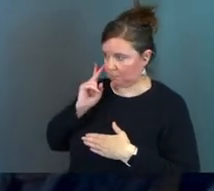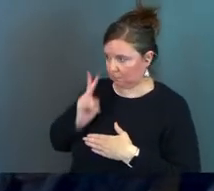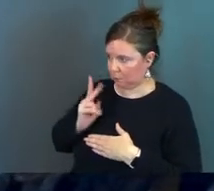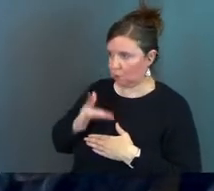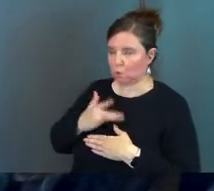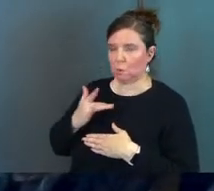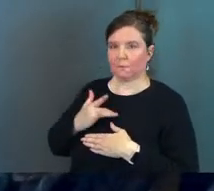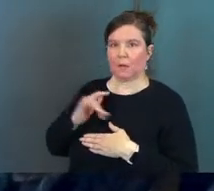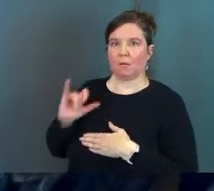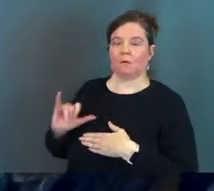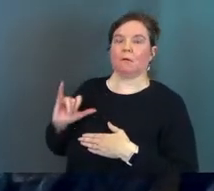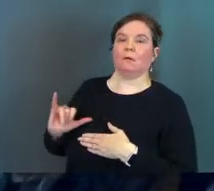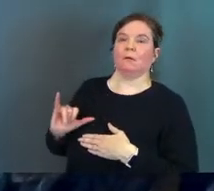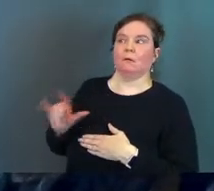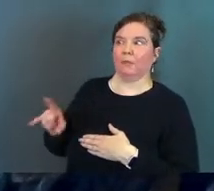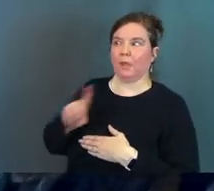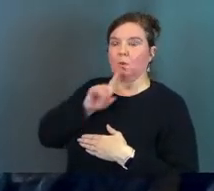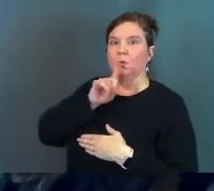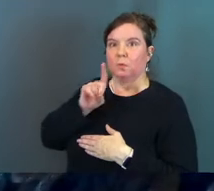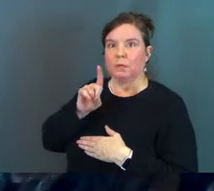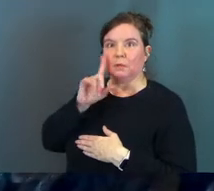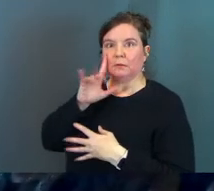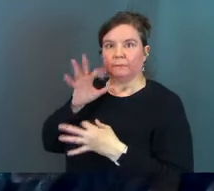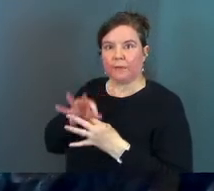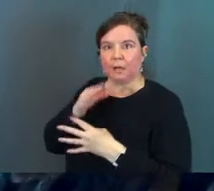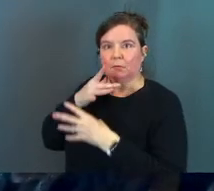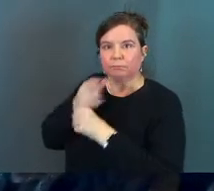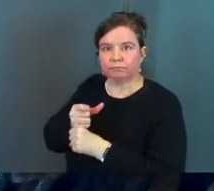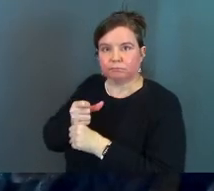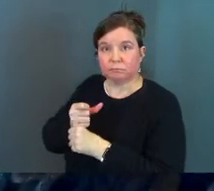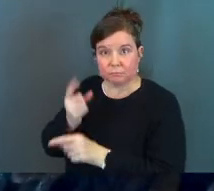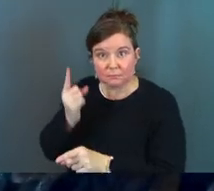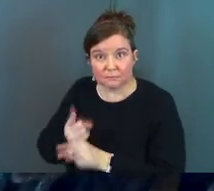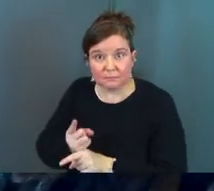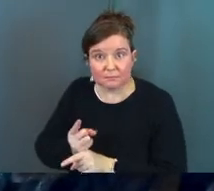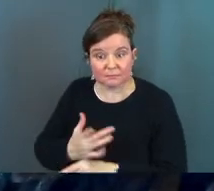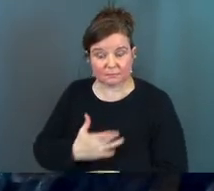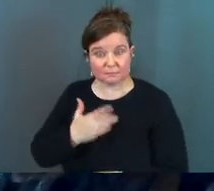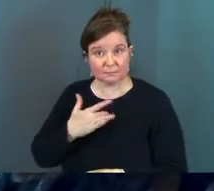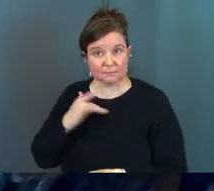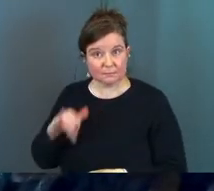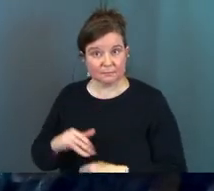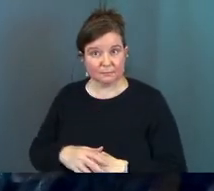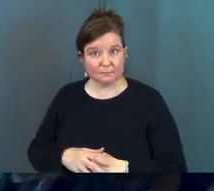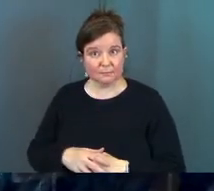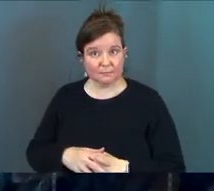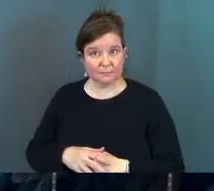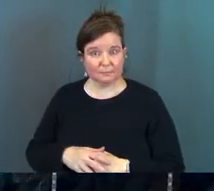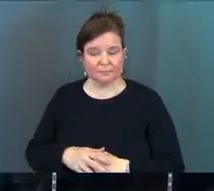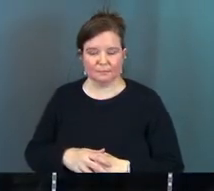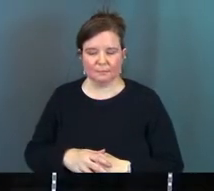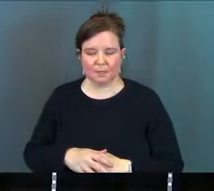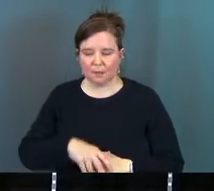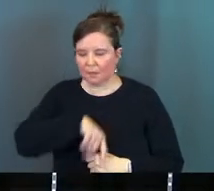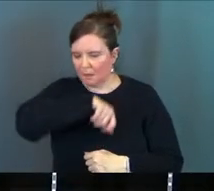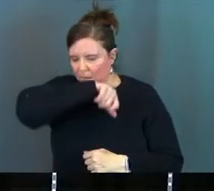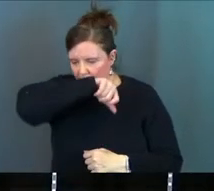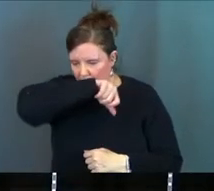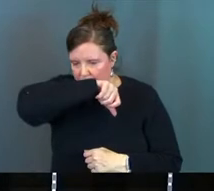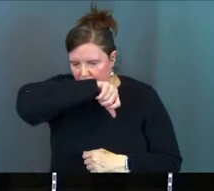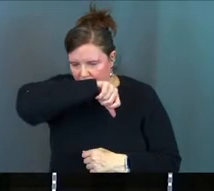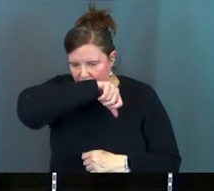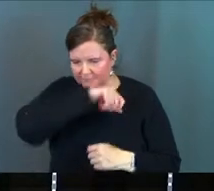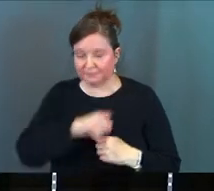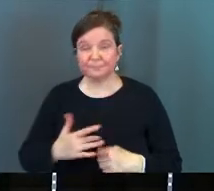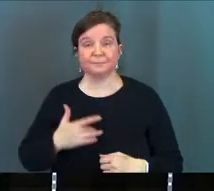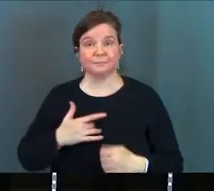you felt the heat off of their faith. Did you not? You felt the heat. You felt the passion and the